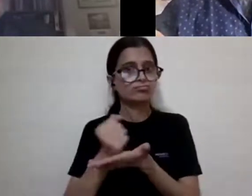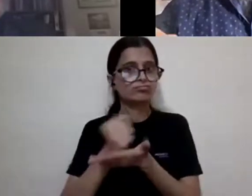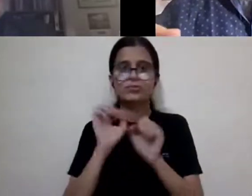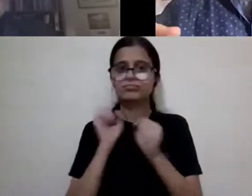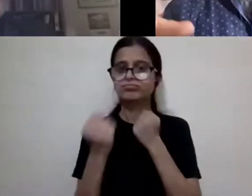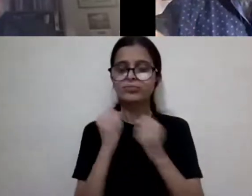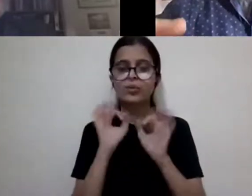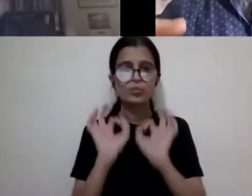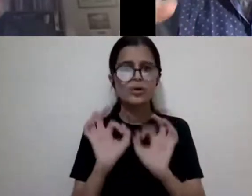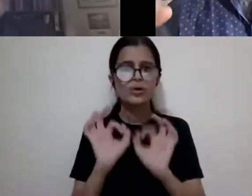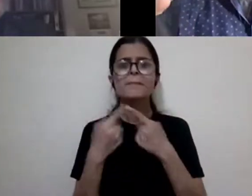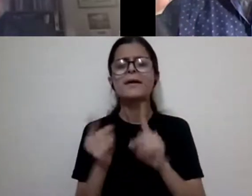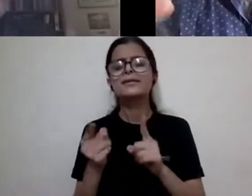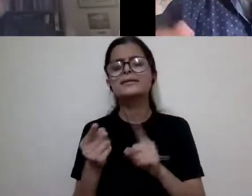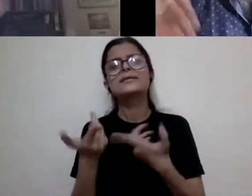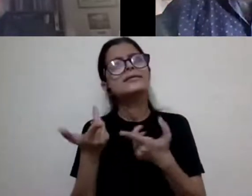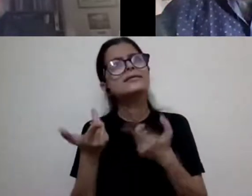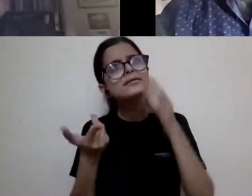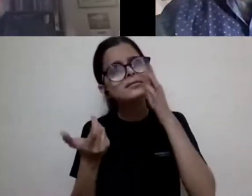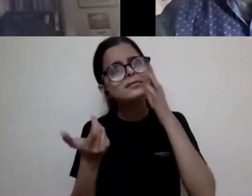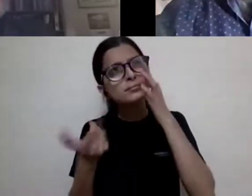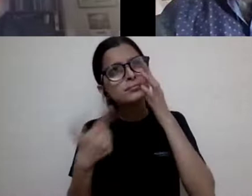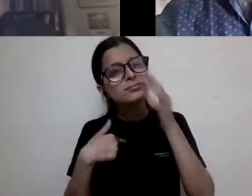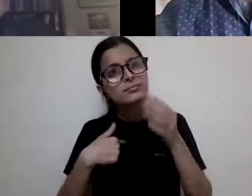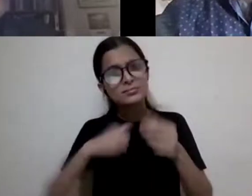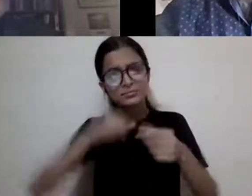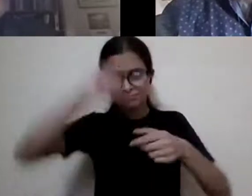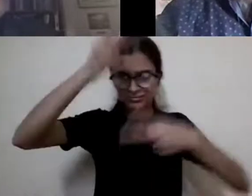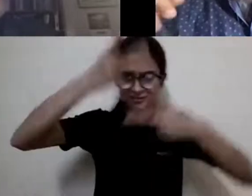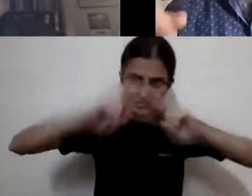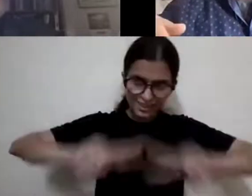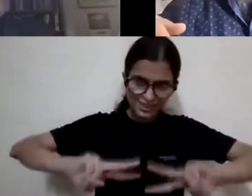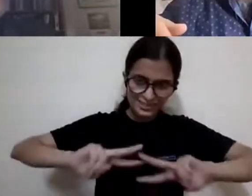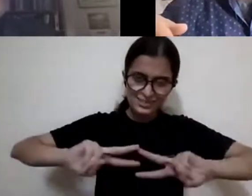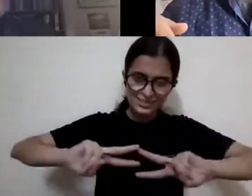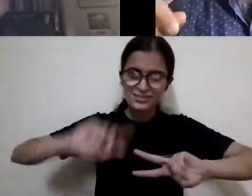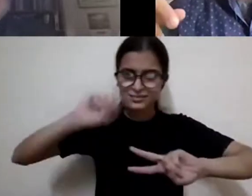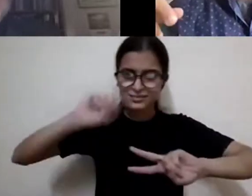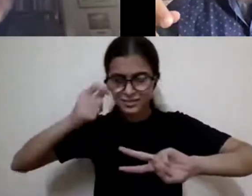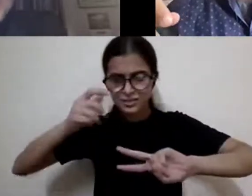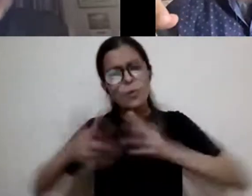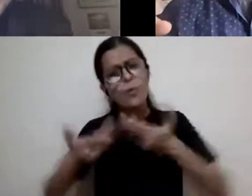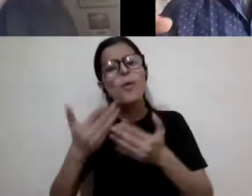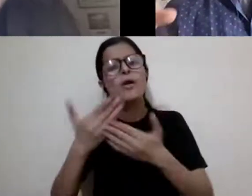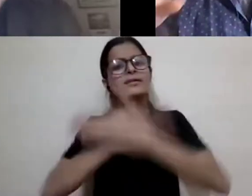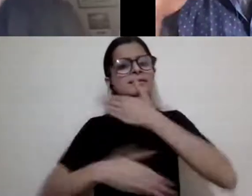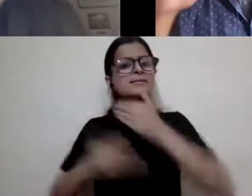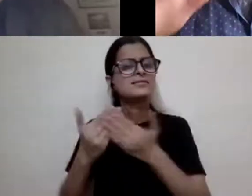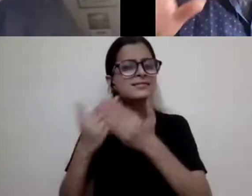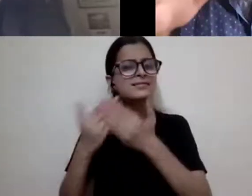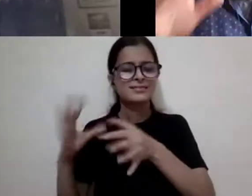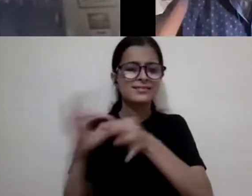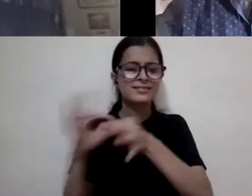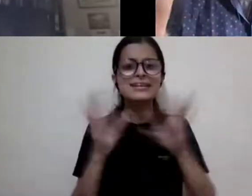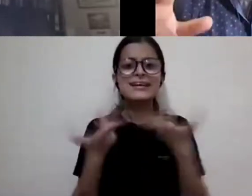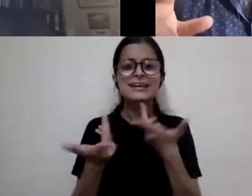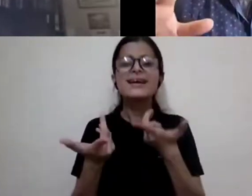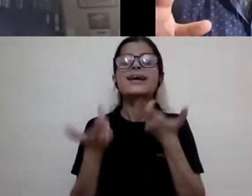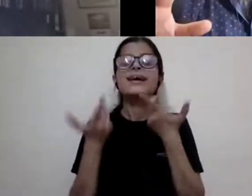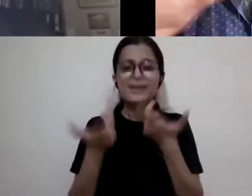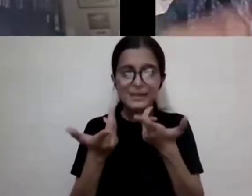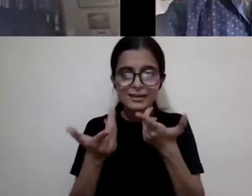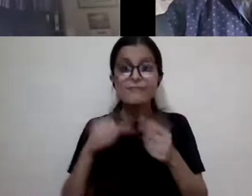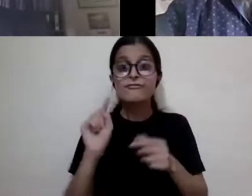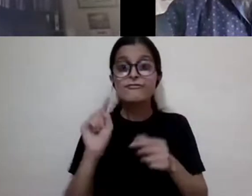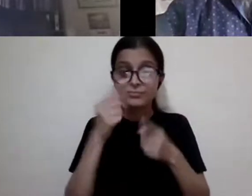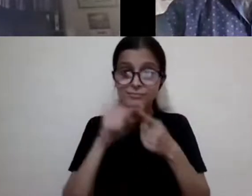that we do not really know either a lot about translation or about disability studies. So one of the first tasks was to